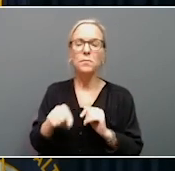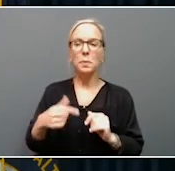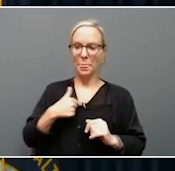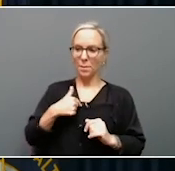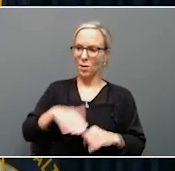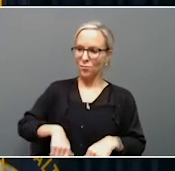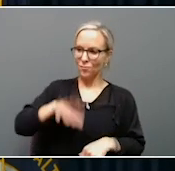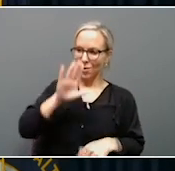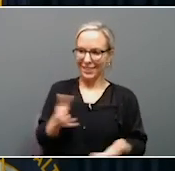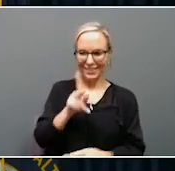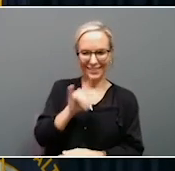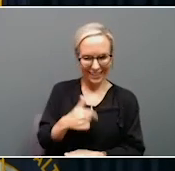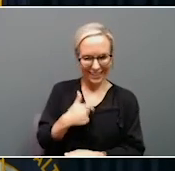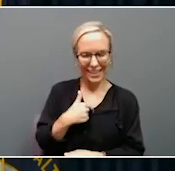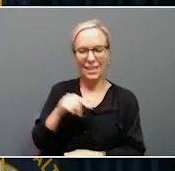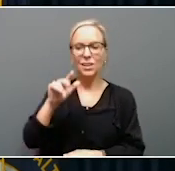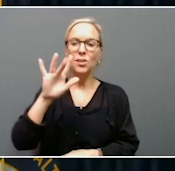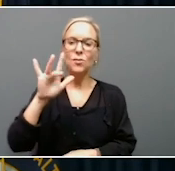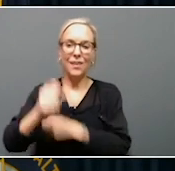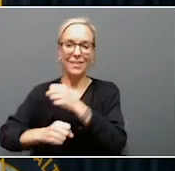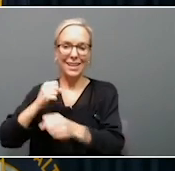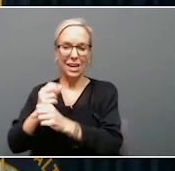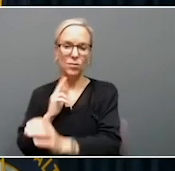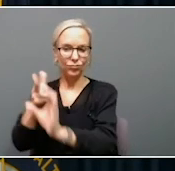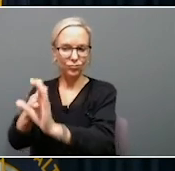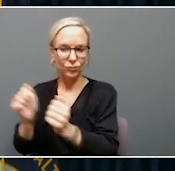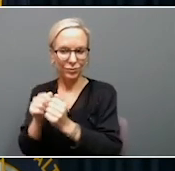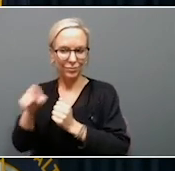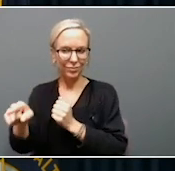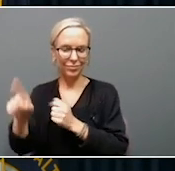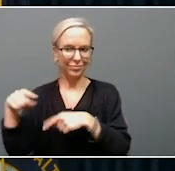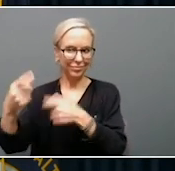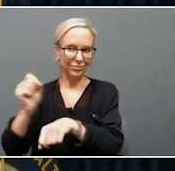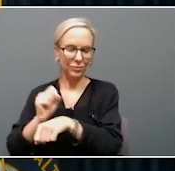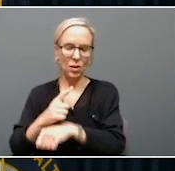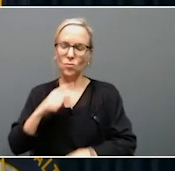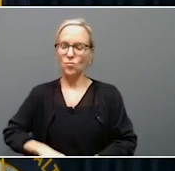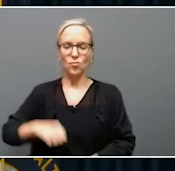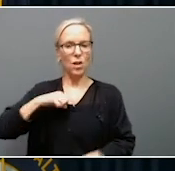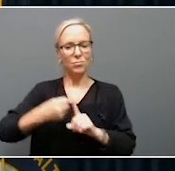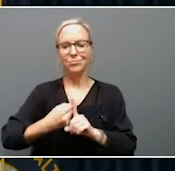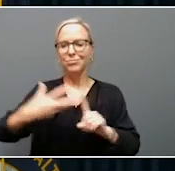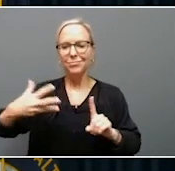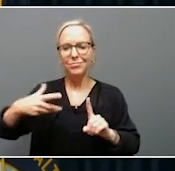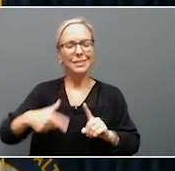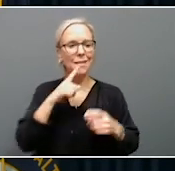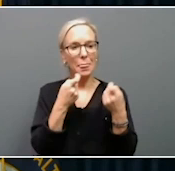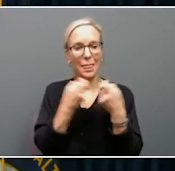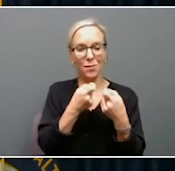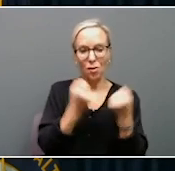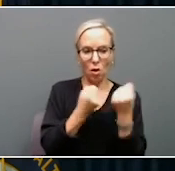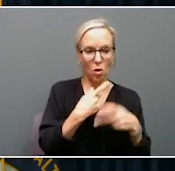and a 25-year Hitachi employee, I'm proud that this announcement of growth in the electrification products is a continuation